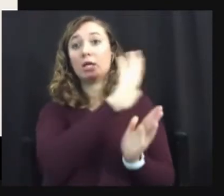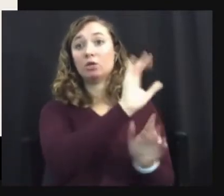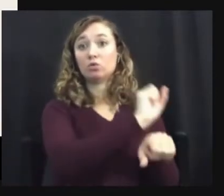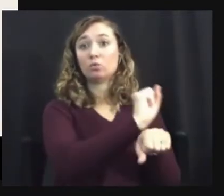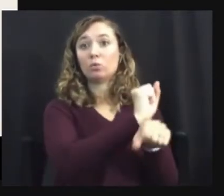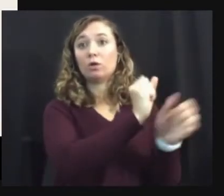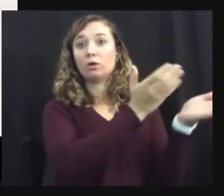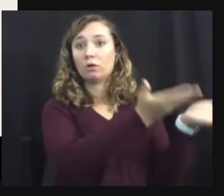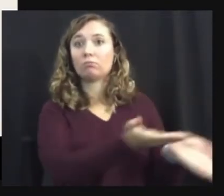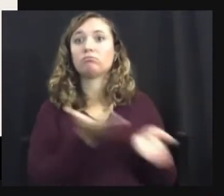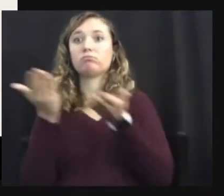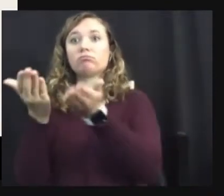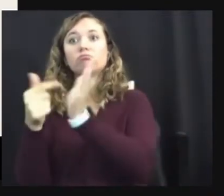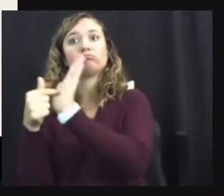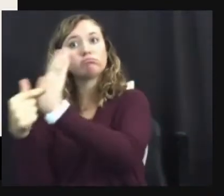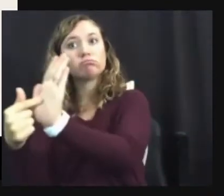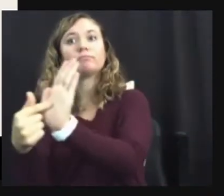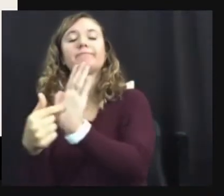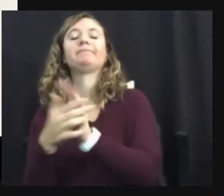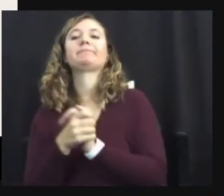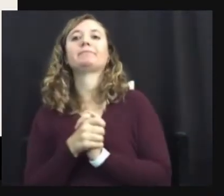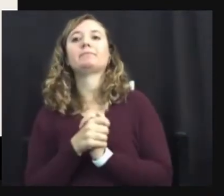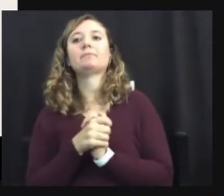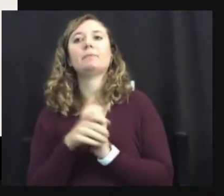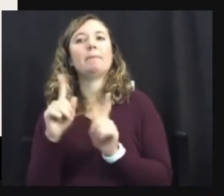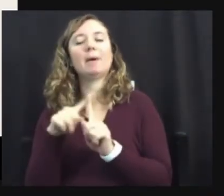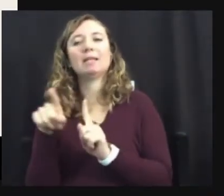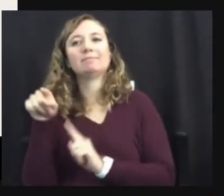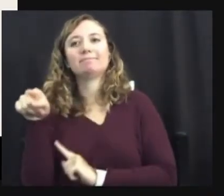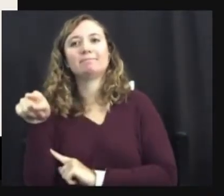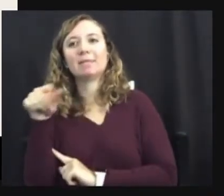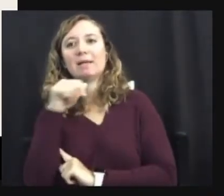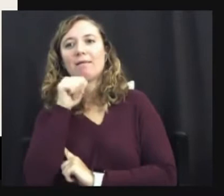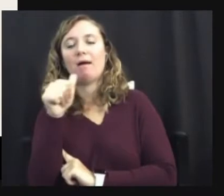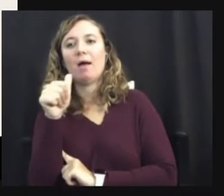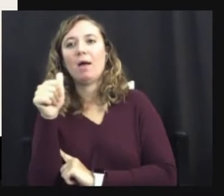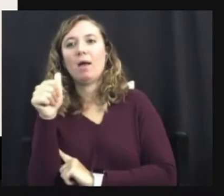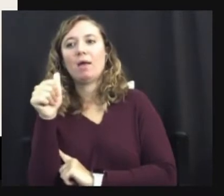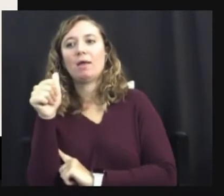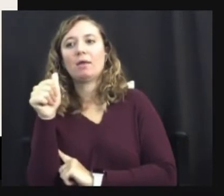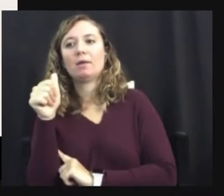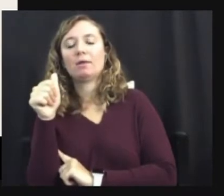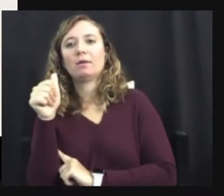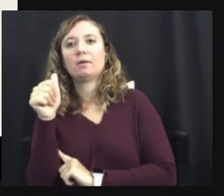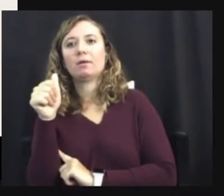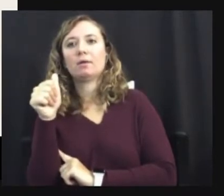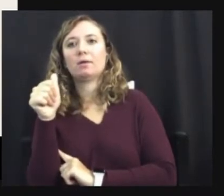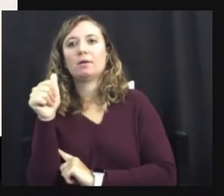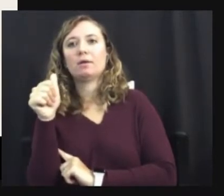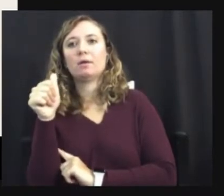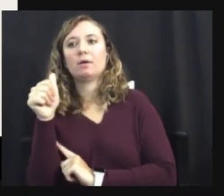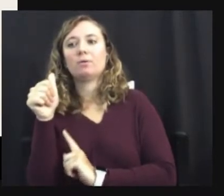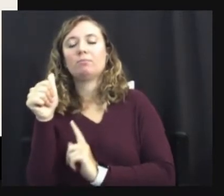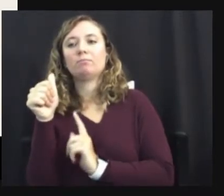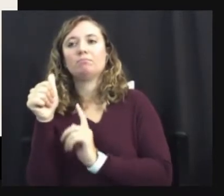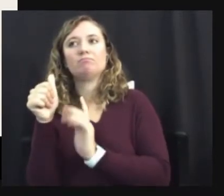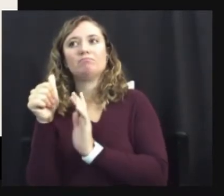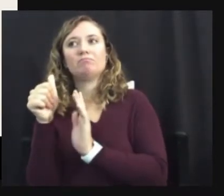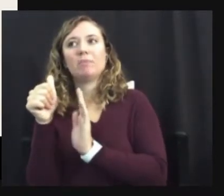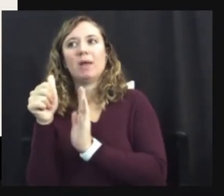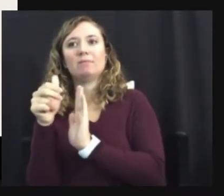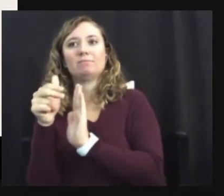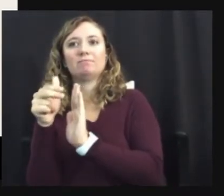unfortunately she didn't bring out the information about him also being a Nazi, which is